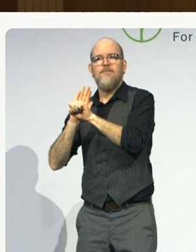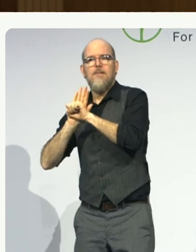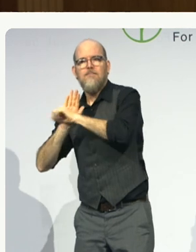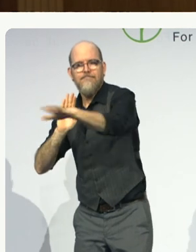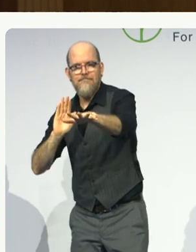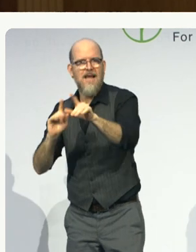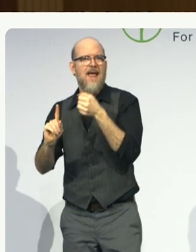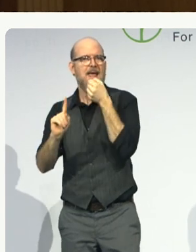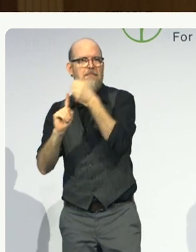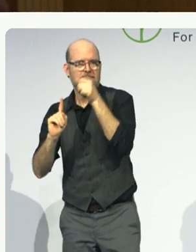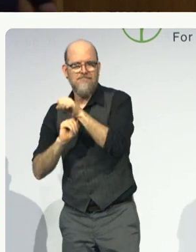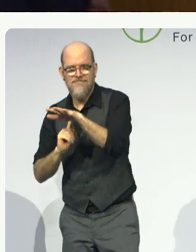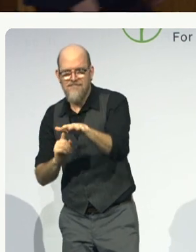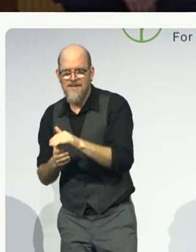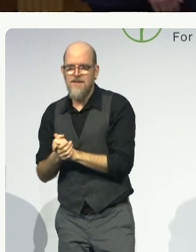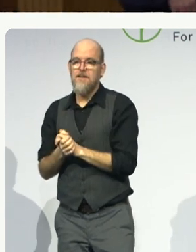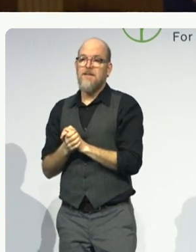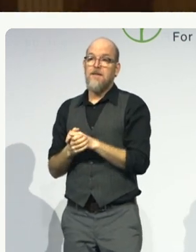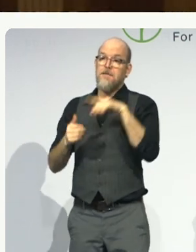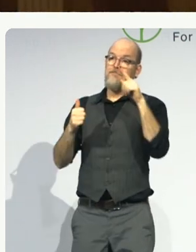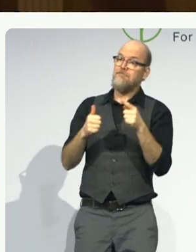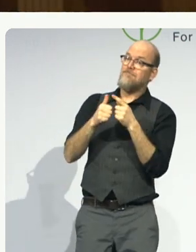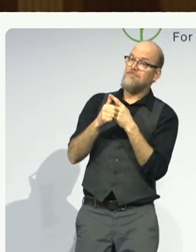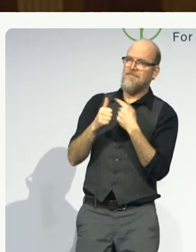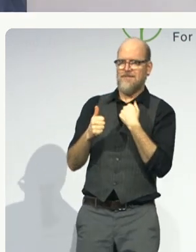One, they give us a right to fight.